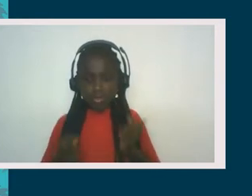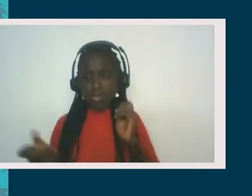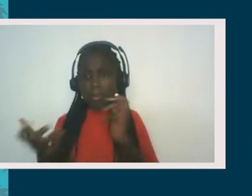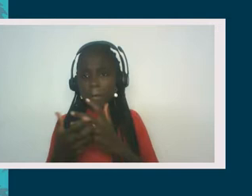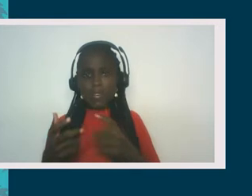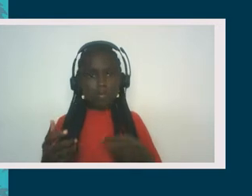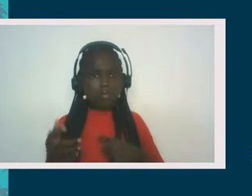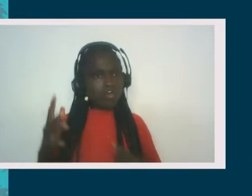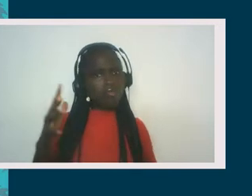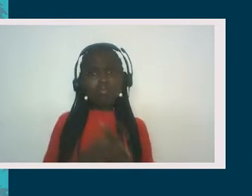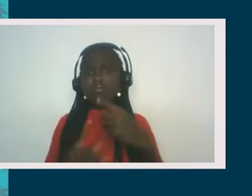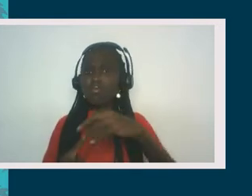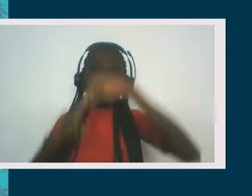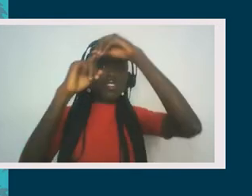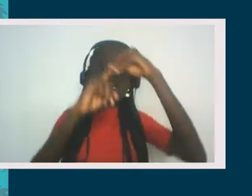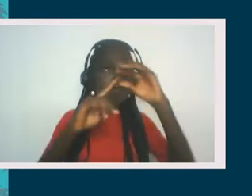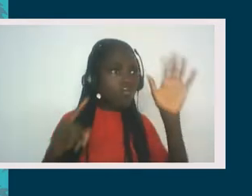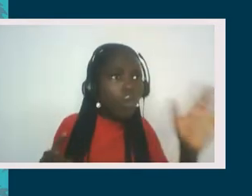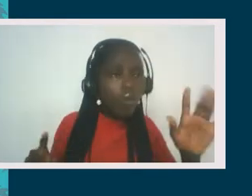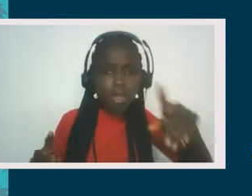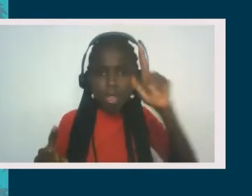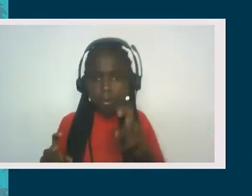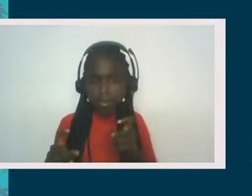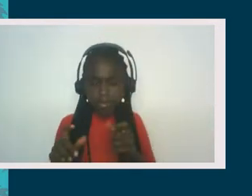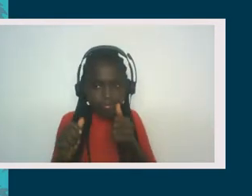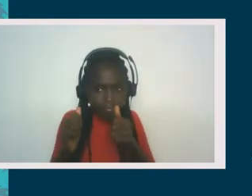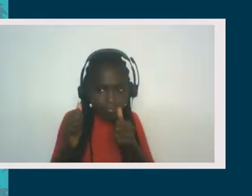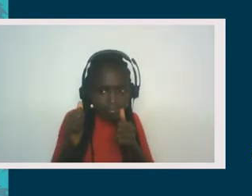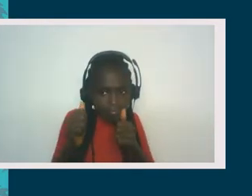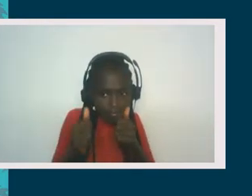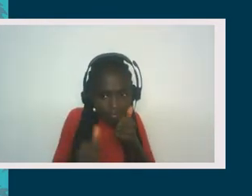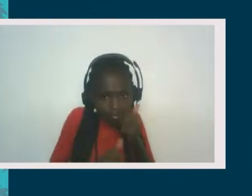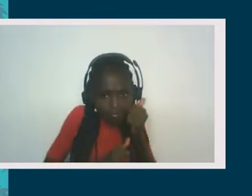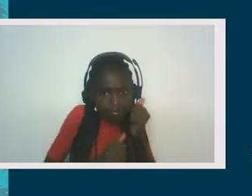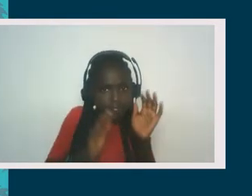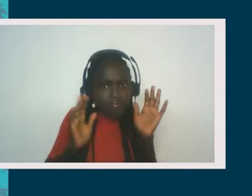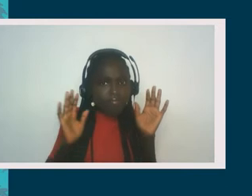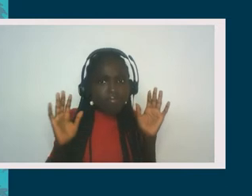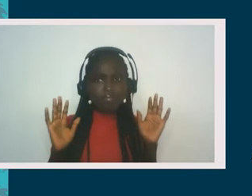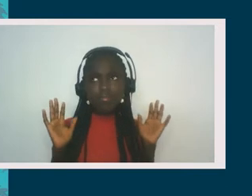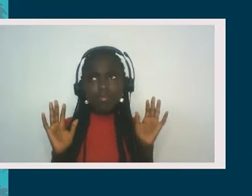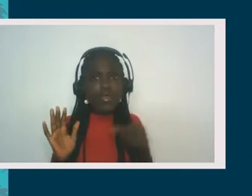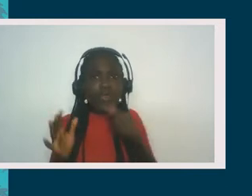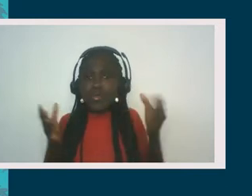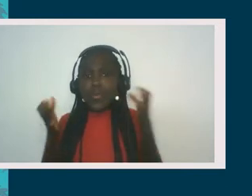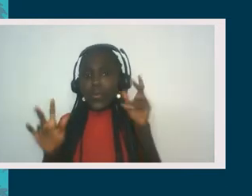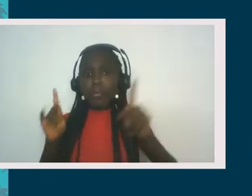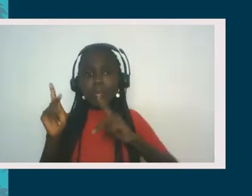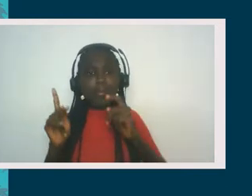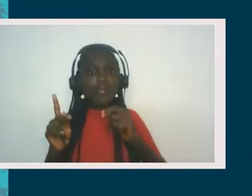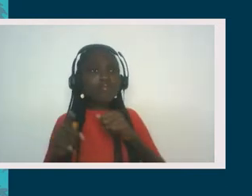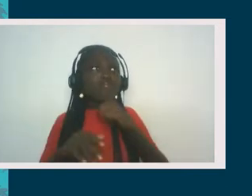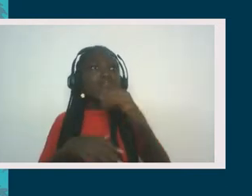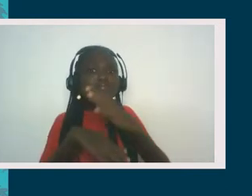stand out and to not, um, make people very uncomfortable by being your wonderful, very,